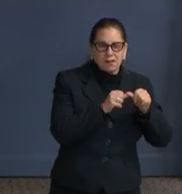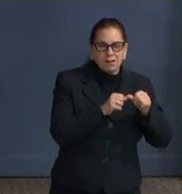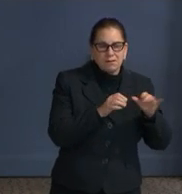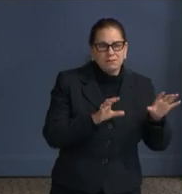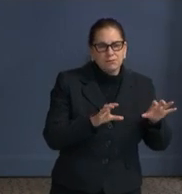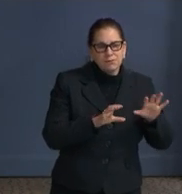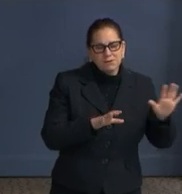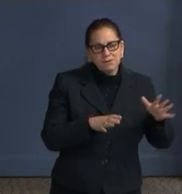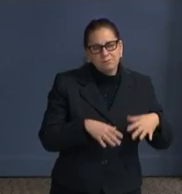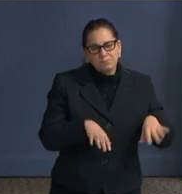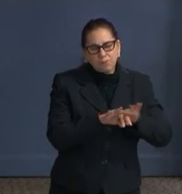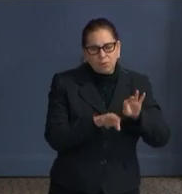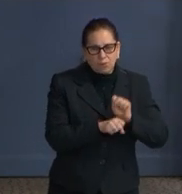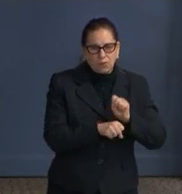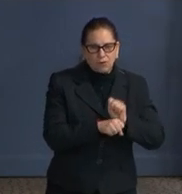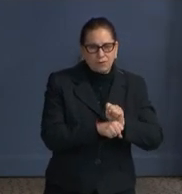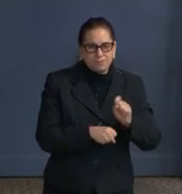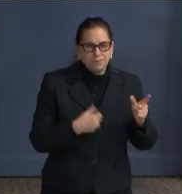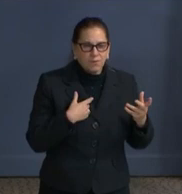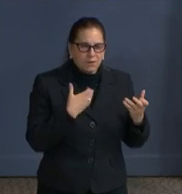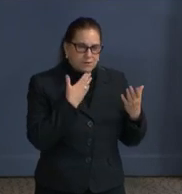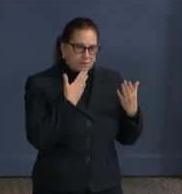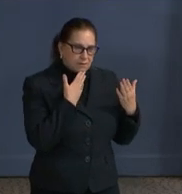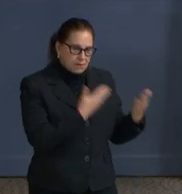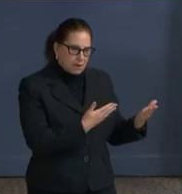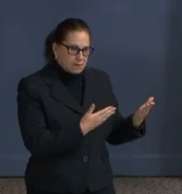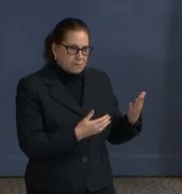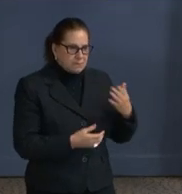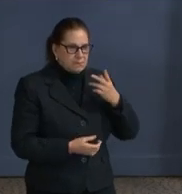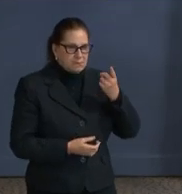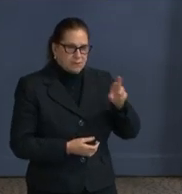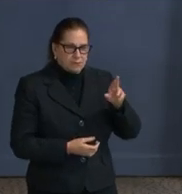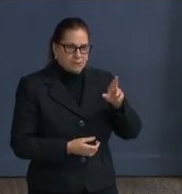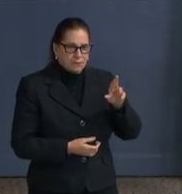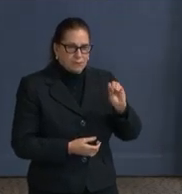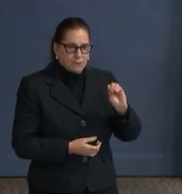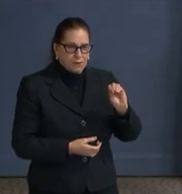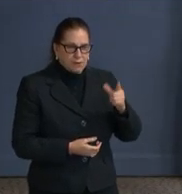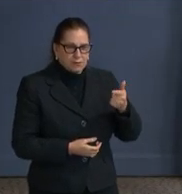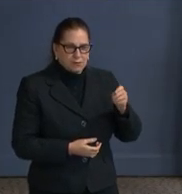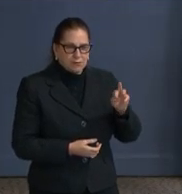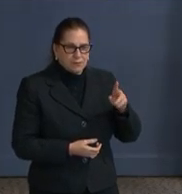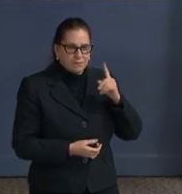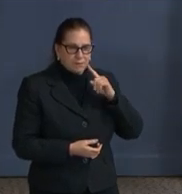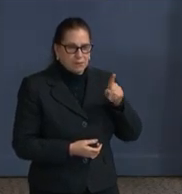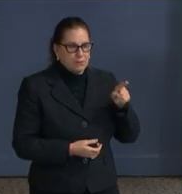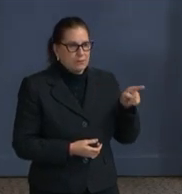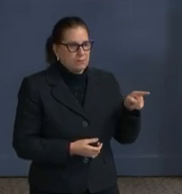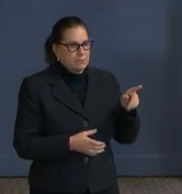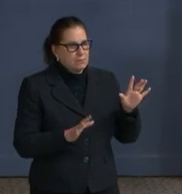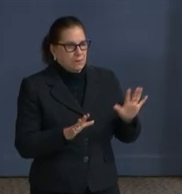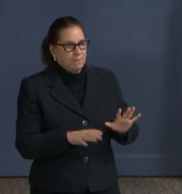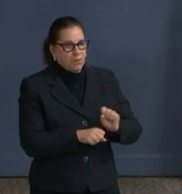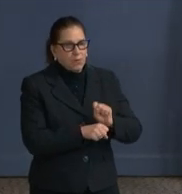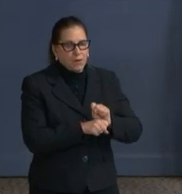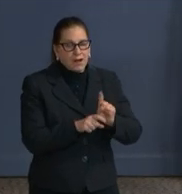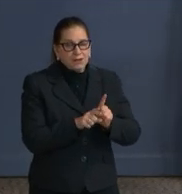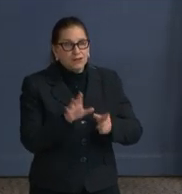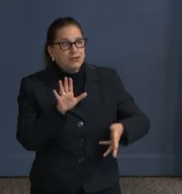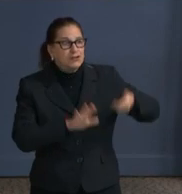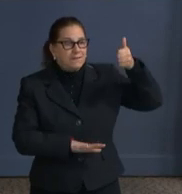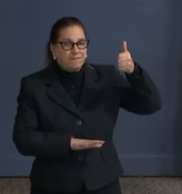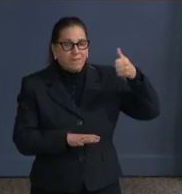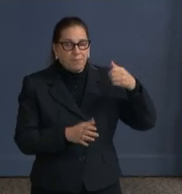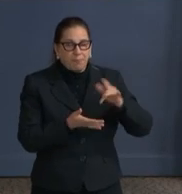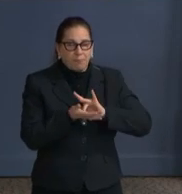to thank Roger, not only for transforming the office of the chief medical examiner, but also serving